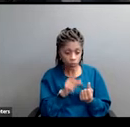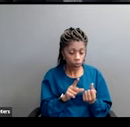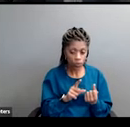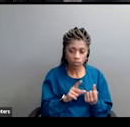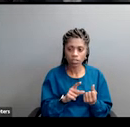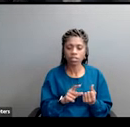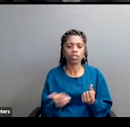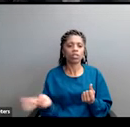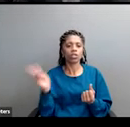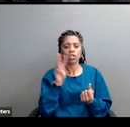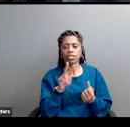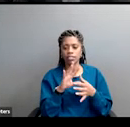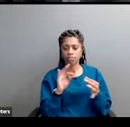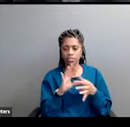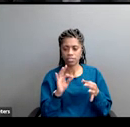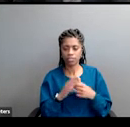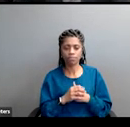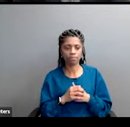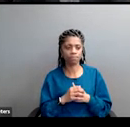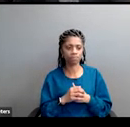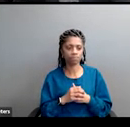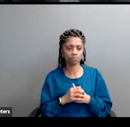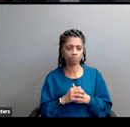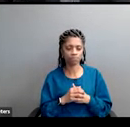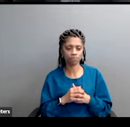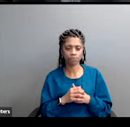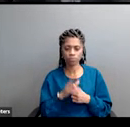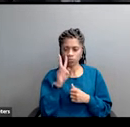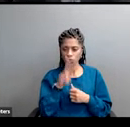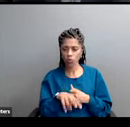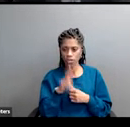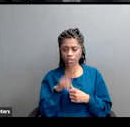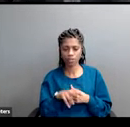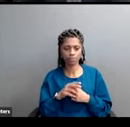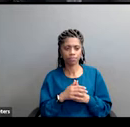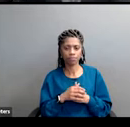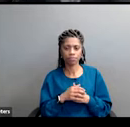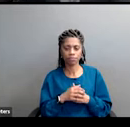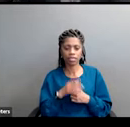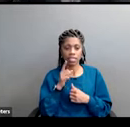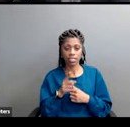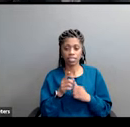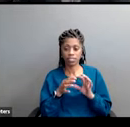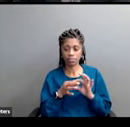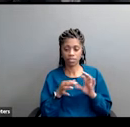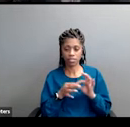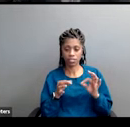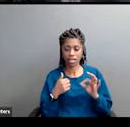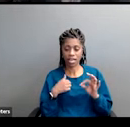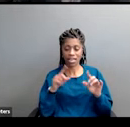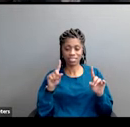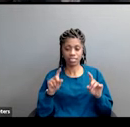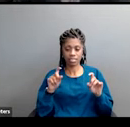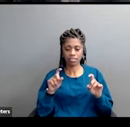Take a look at this message. Read this message. This is a message that I tested in the summer